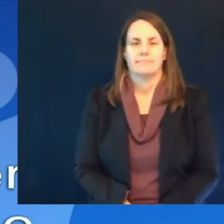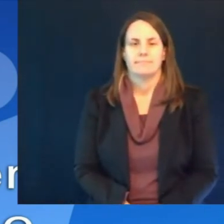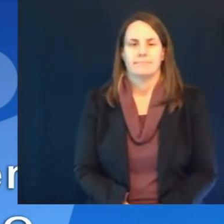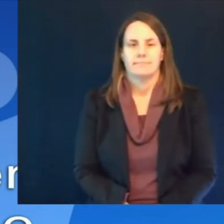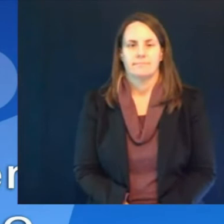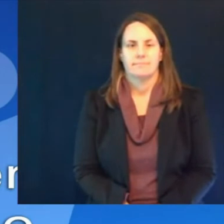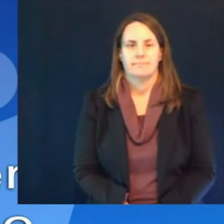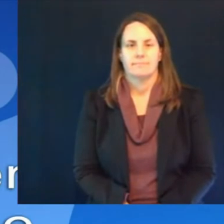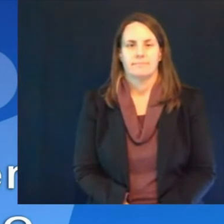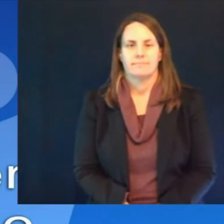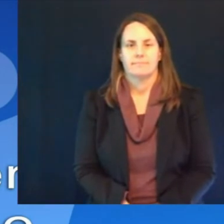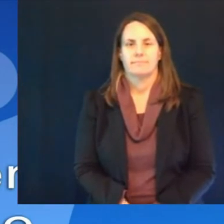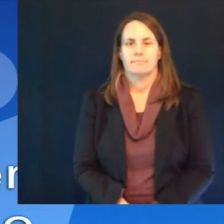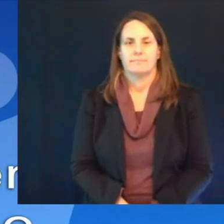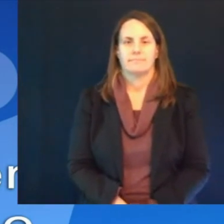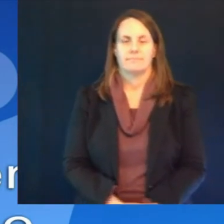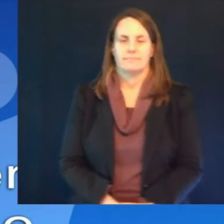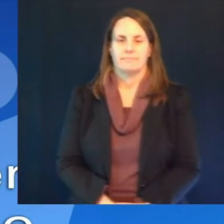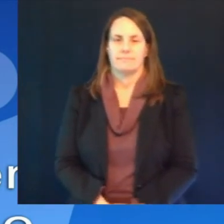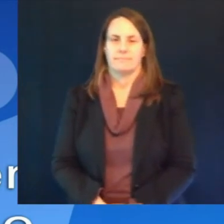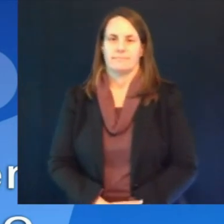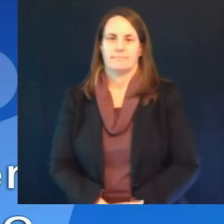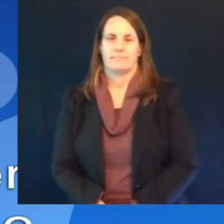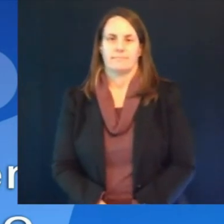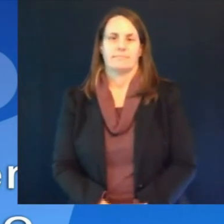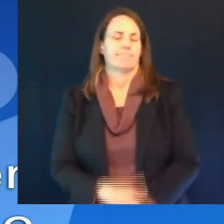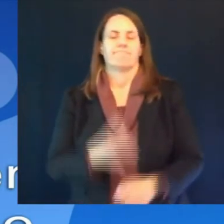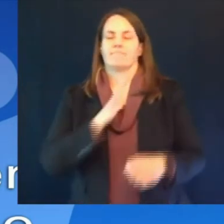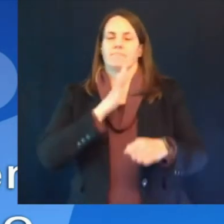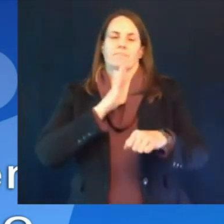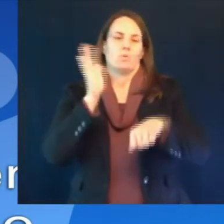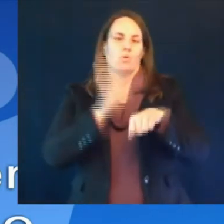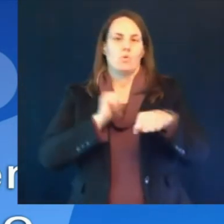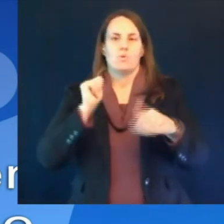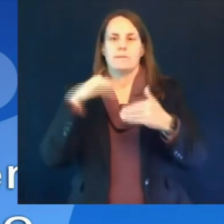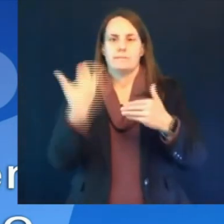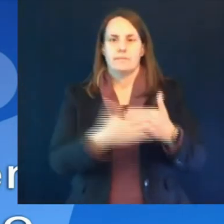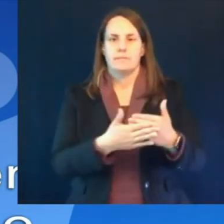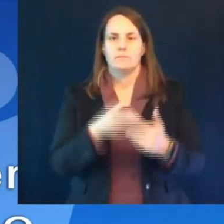okay we have to move on then to rich kramer from wisconsin public radio rich